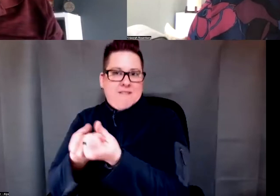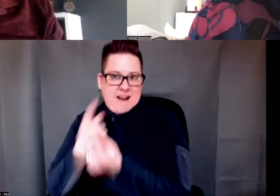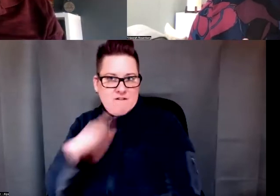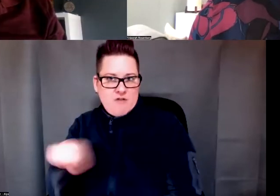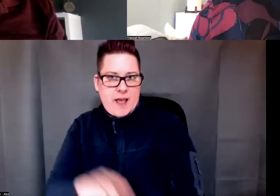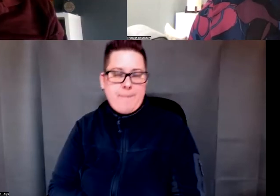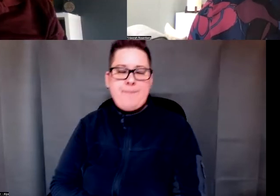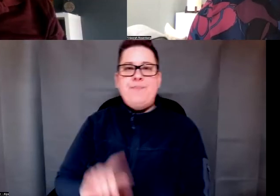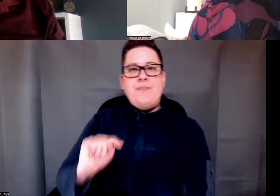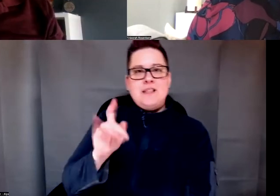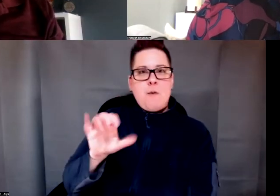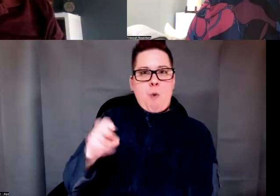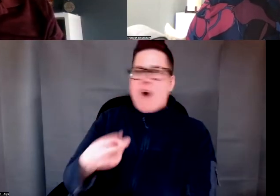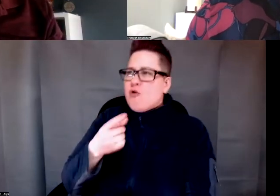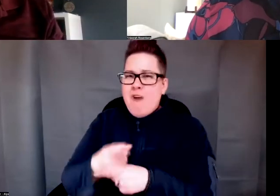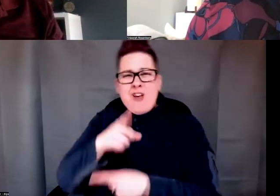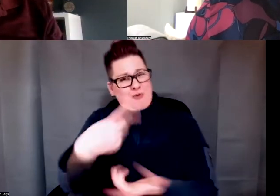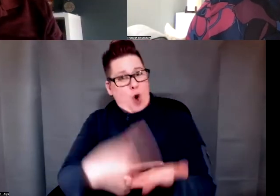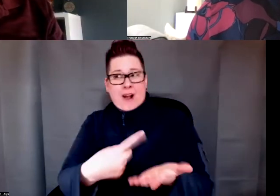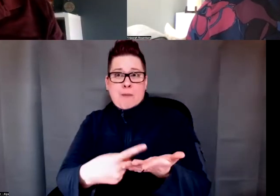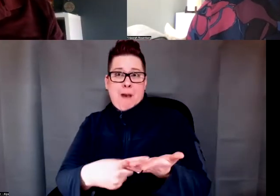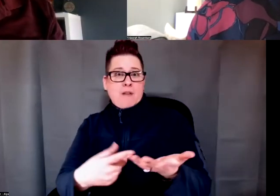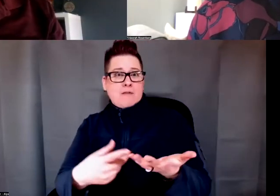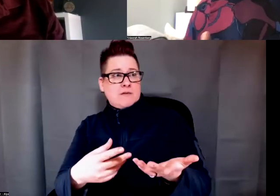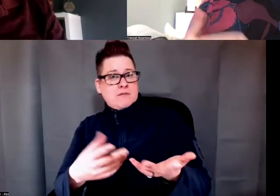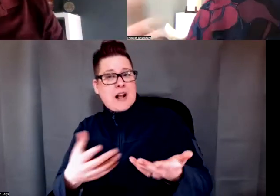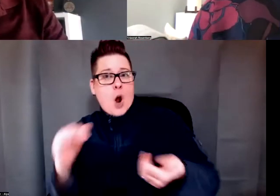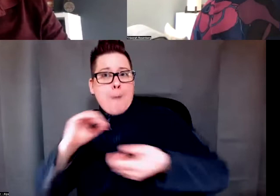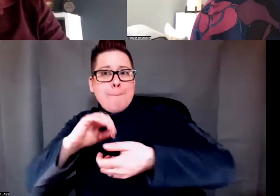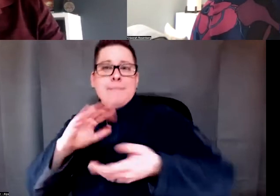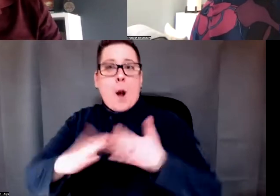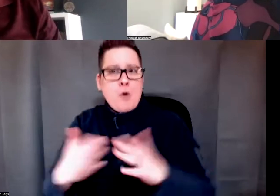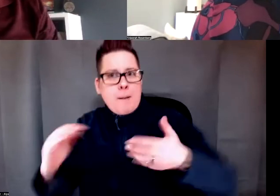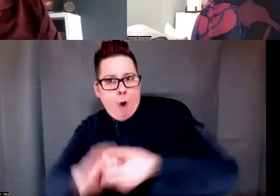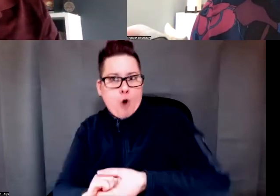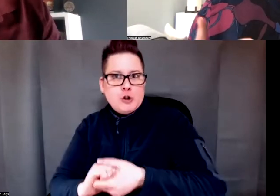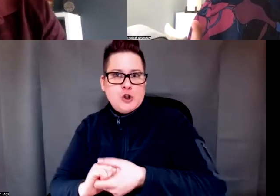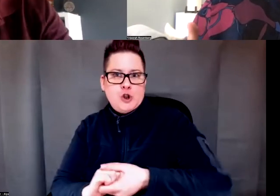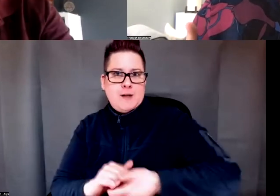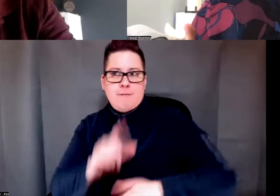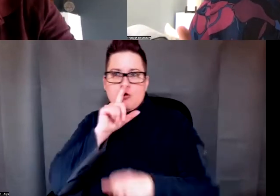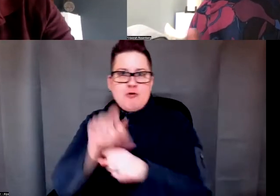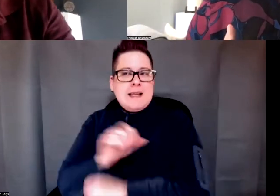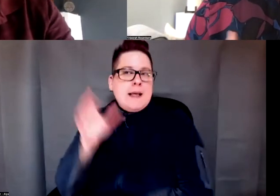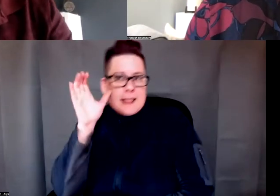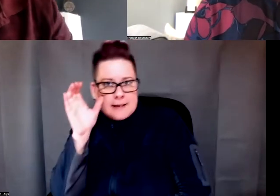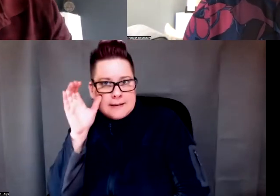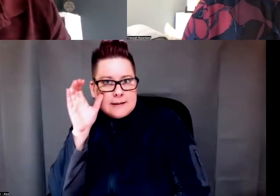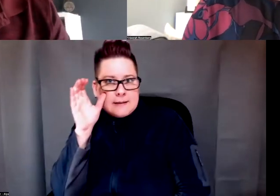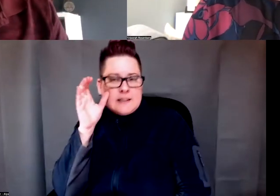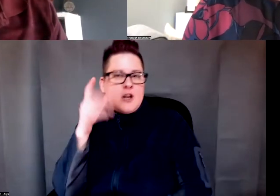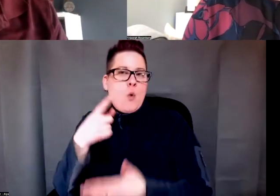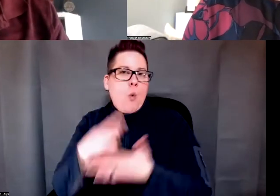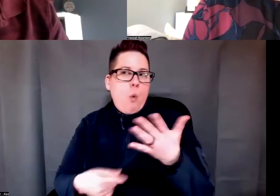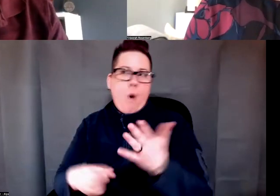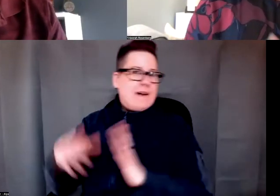elements of community partnership and sort of stepping outside of our own expertise to listen for the order of operations